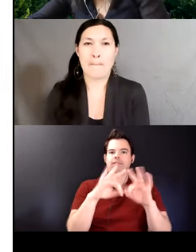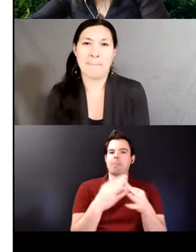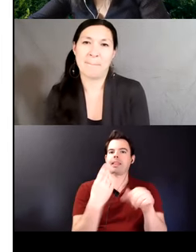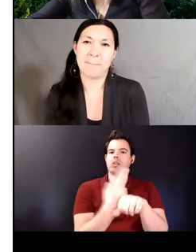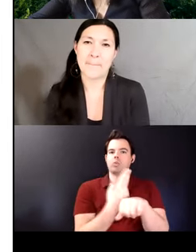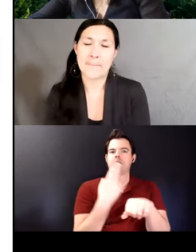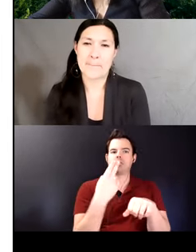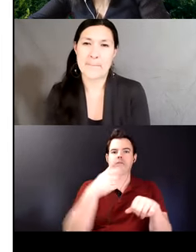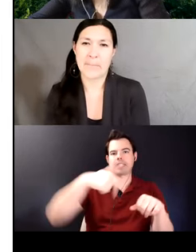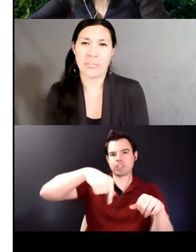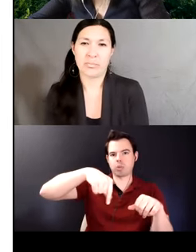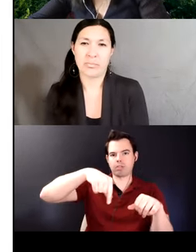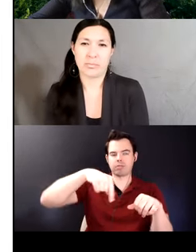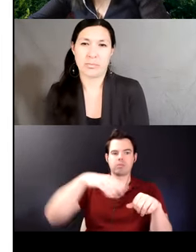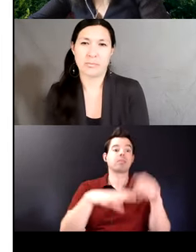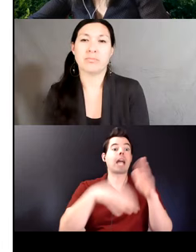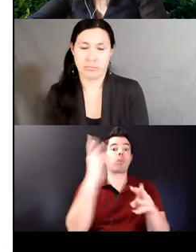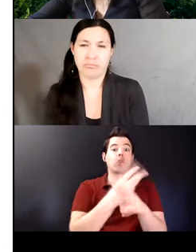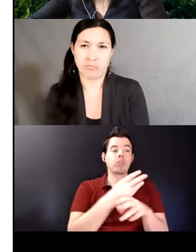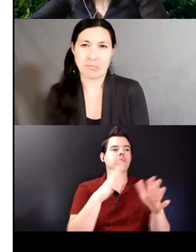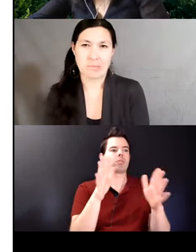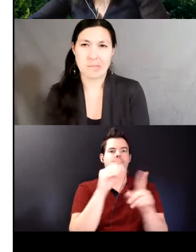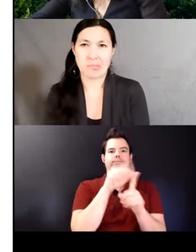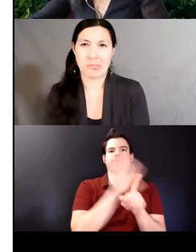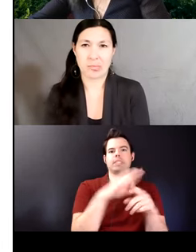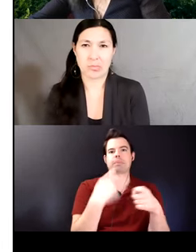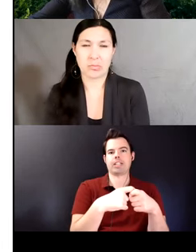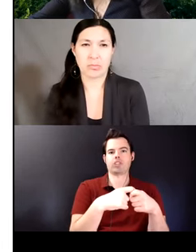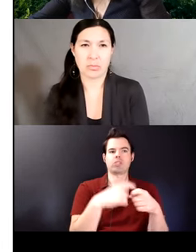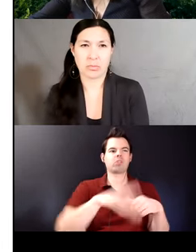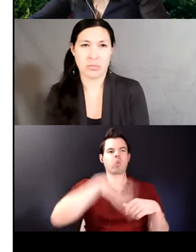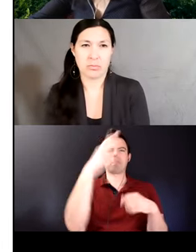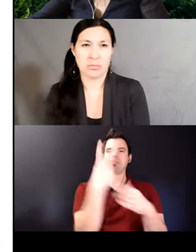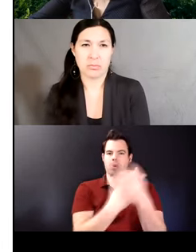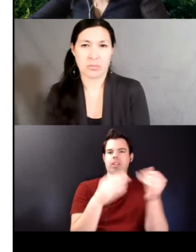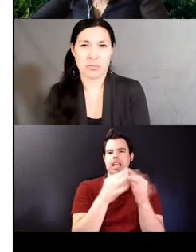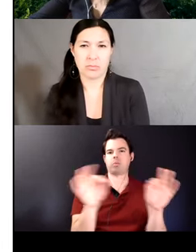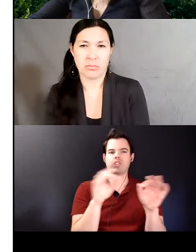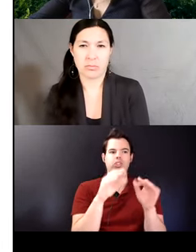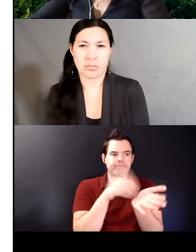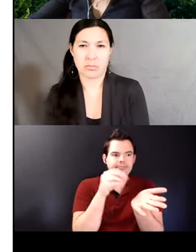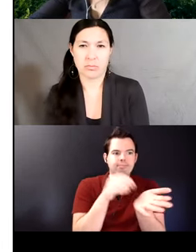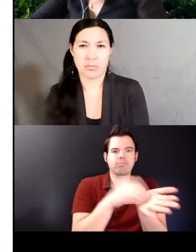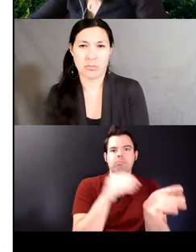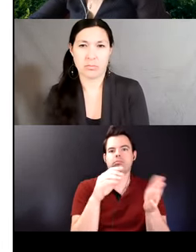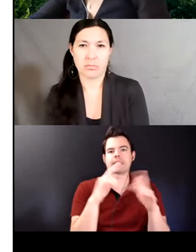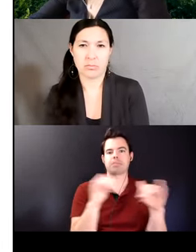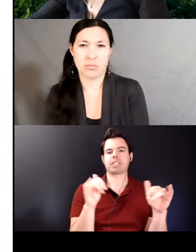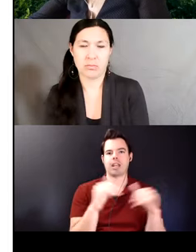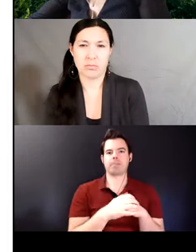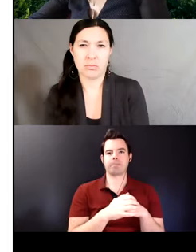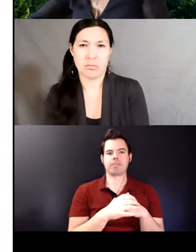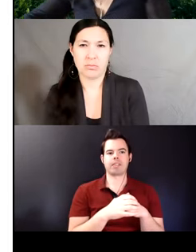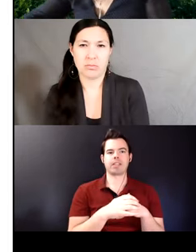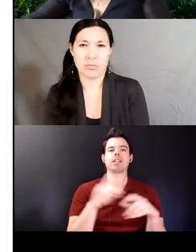Spanish and Quechua pretty much simultaneously and despite being exposed to both languages they are